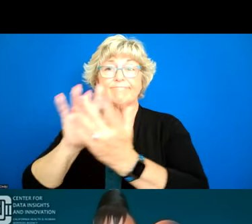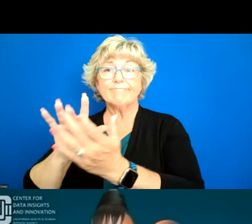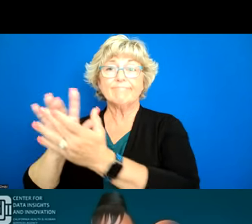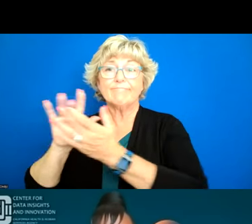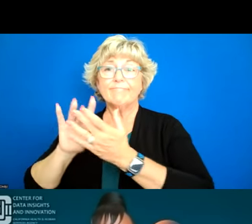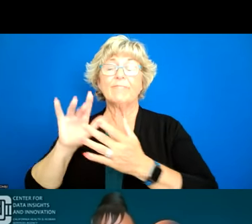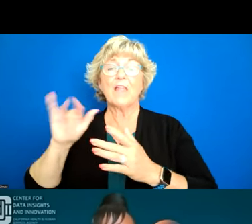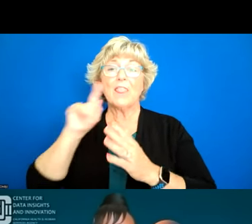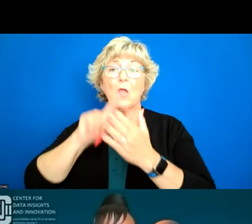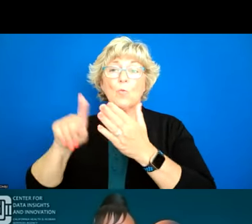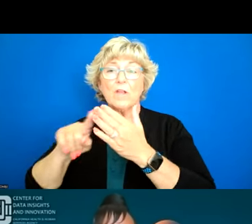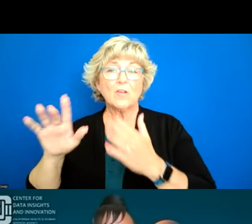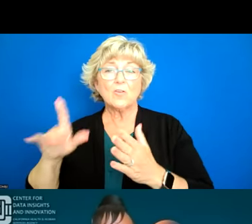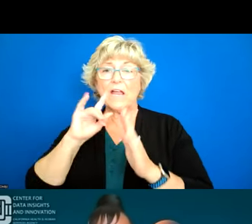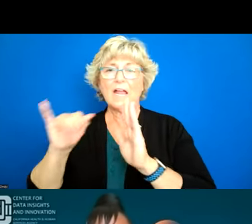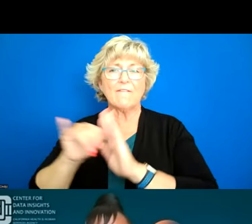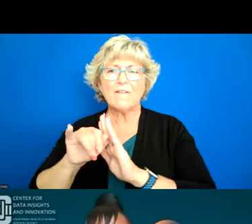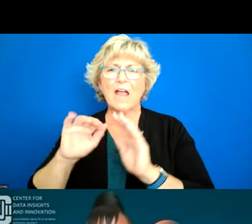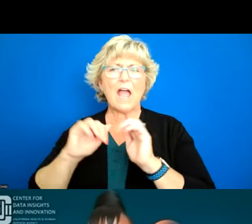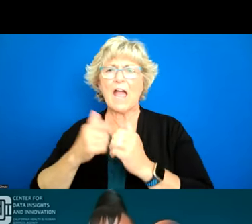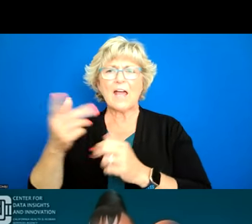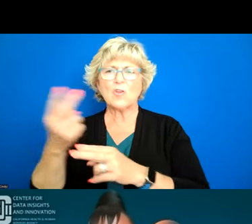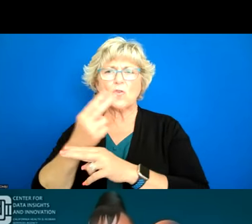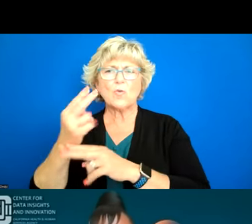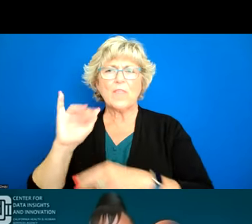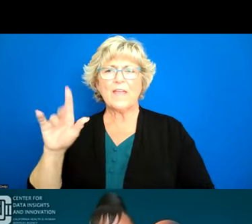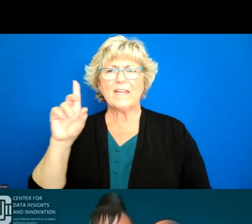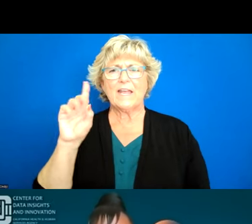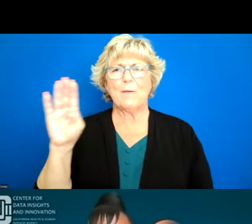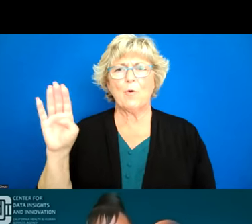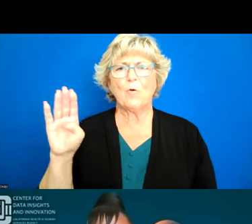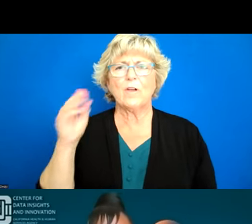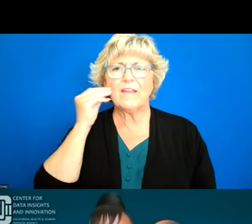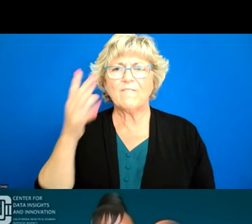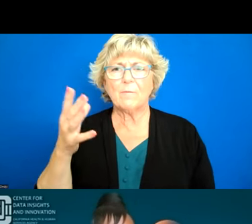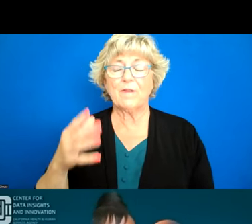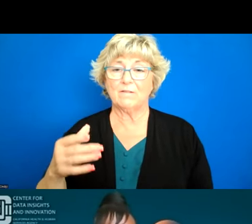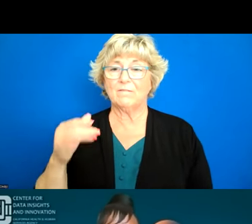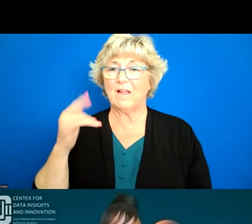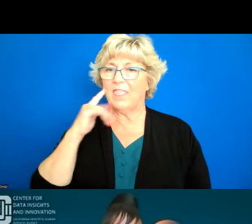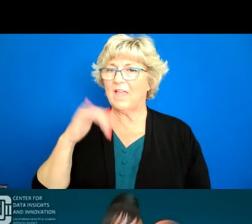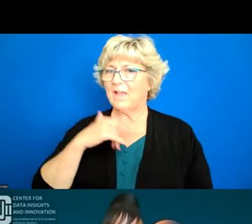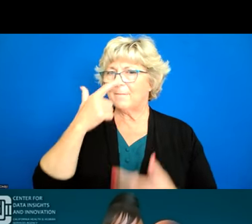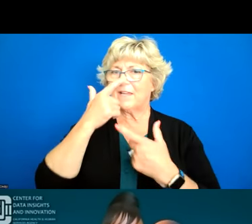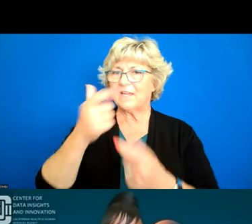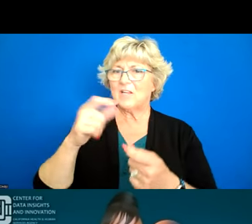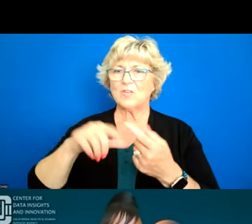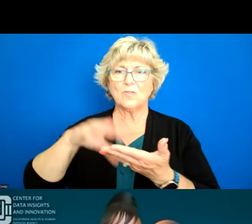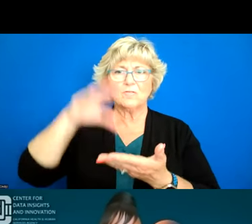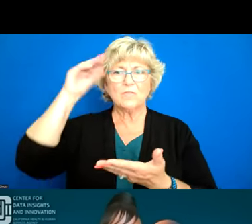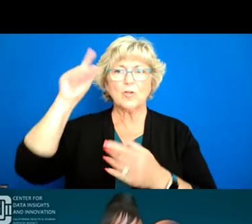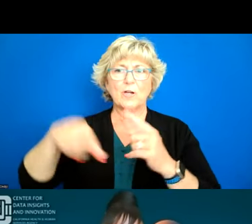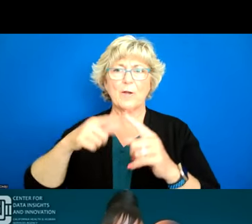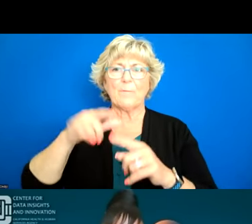research to identify you know how would you use the dashboard and i think that's something i would be super interested in learning about um